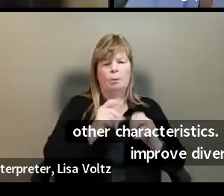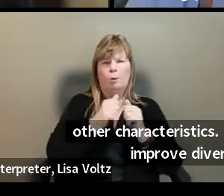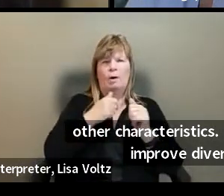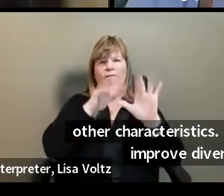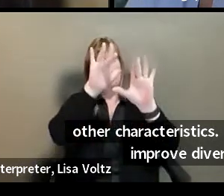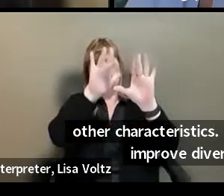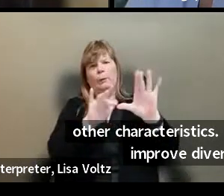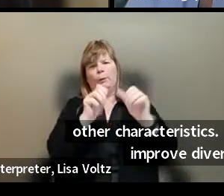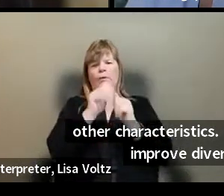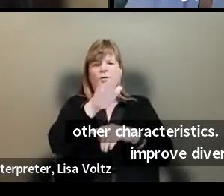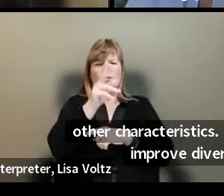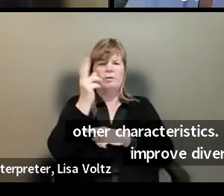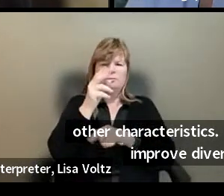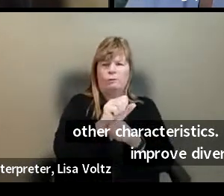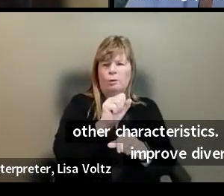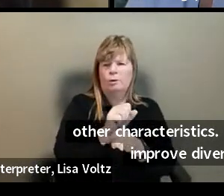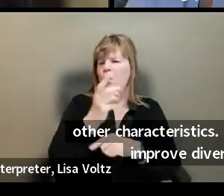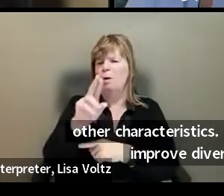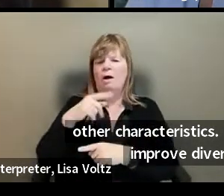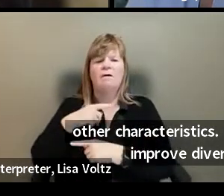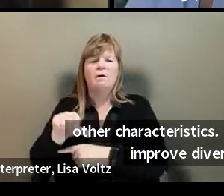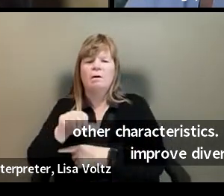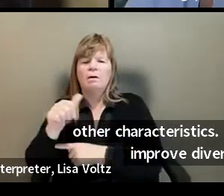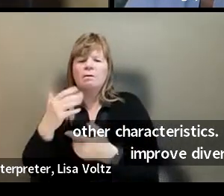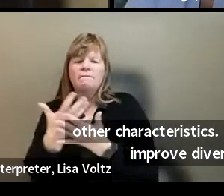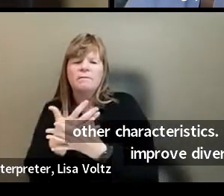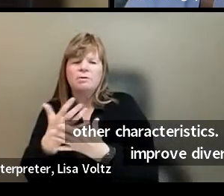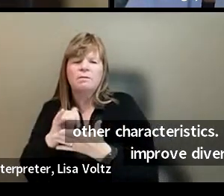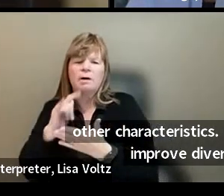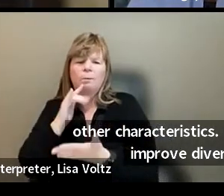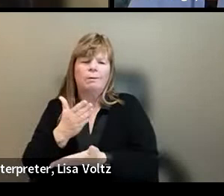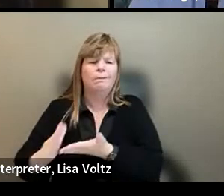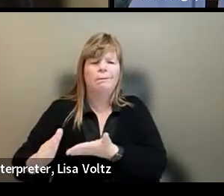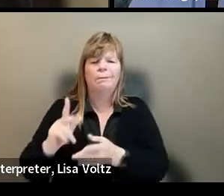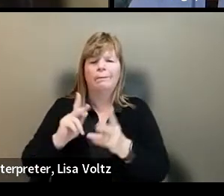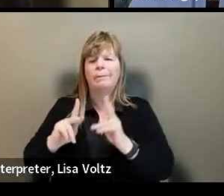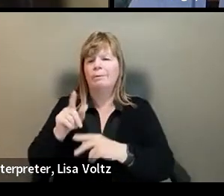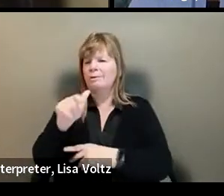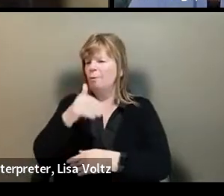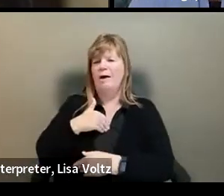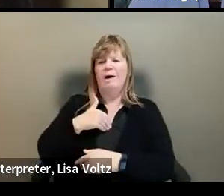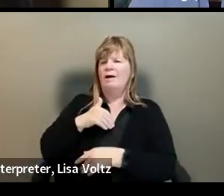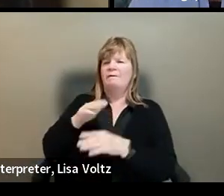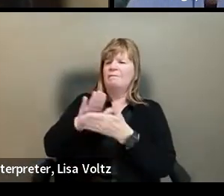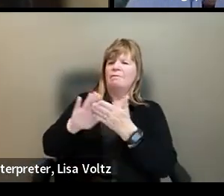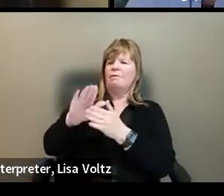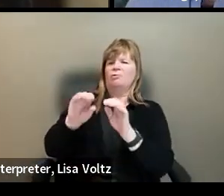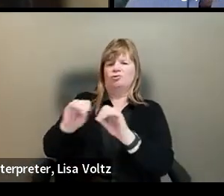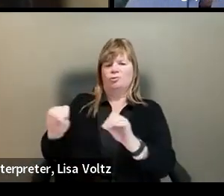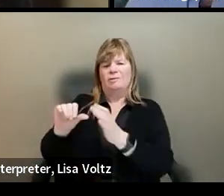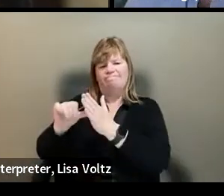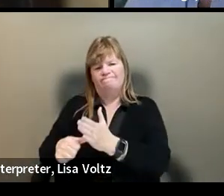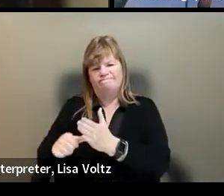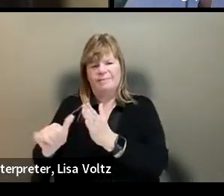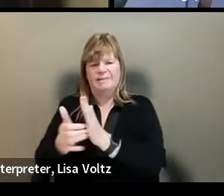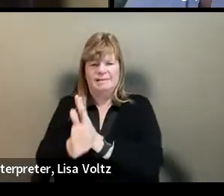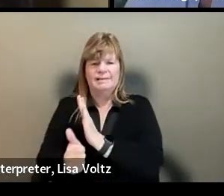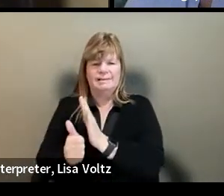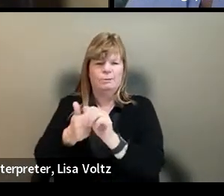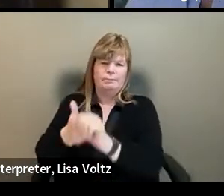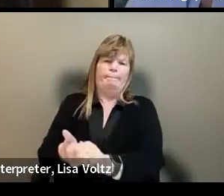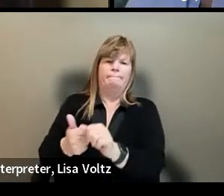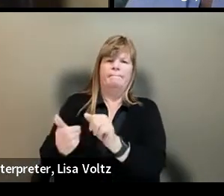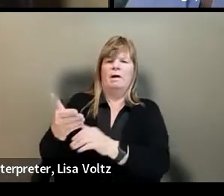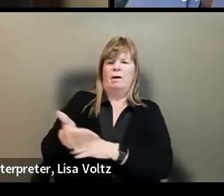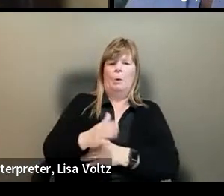or are there filters that are, uh, set to exclude people who don't have a degree? You know, this emphasis on skills-based hiring is, um,